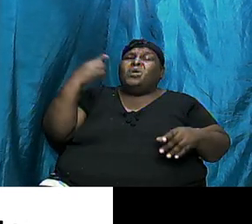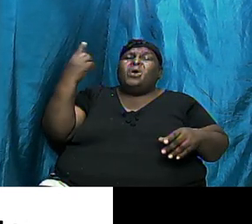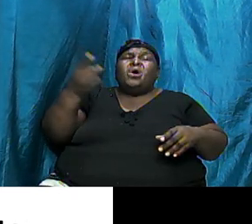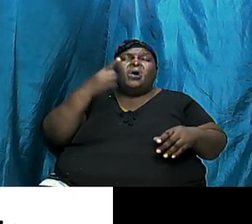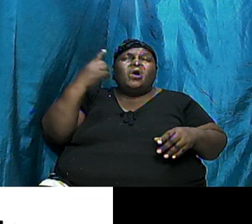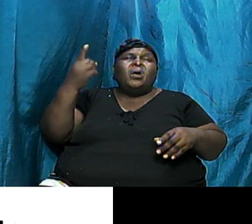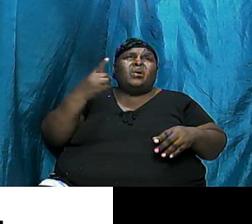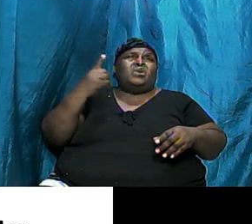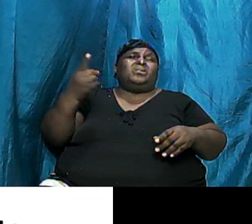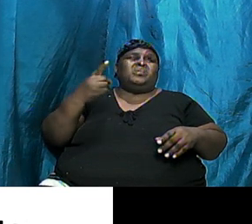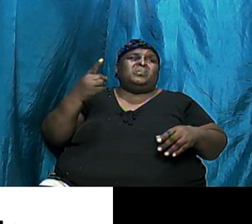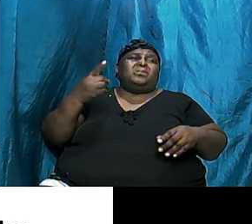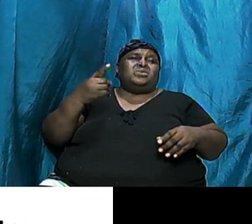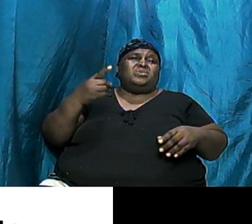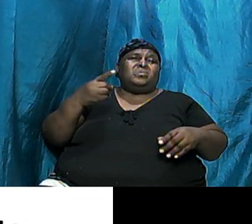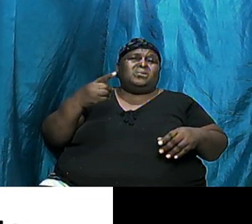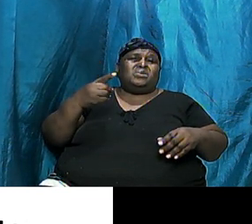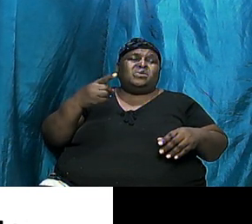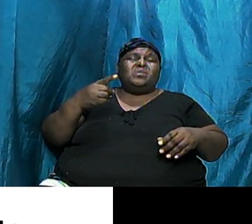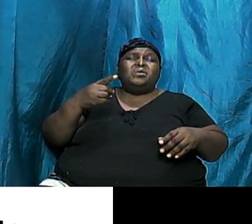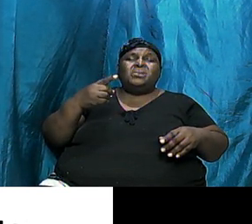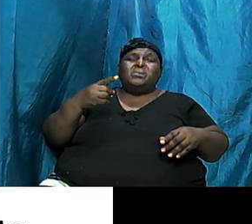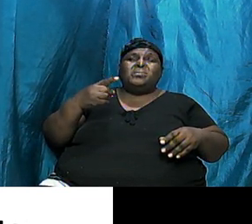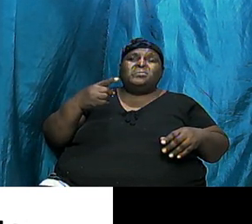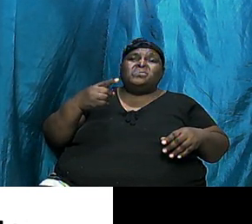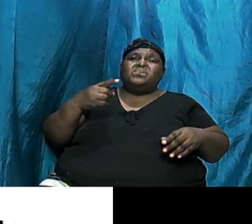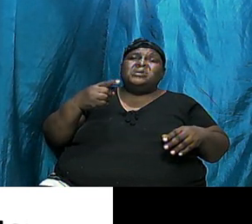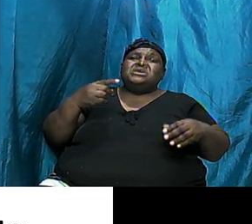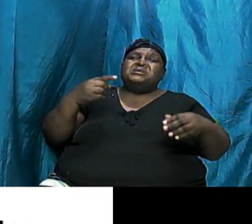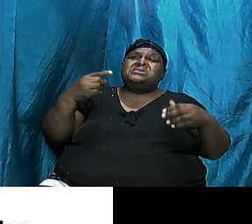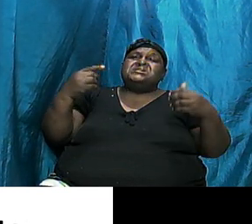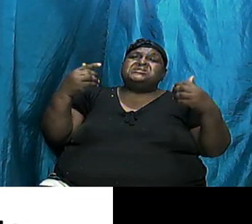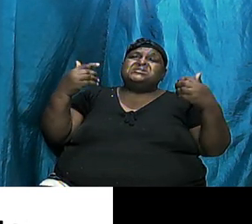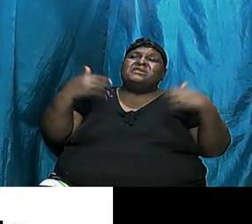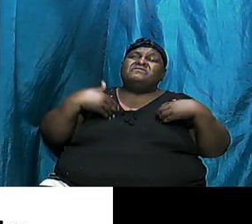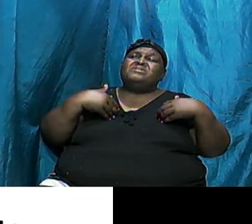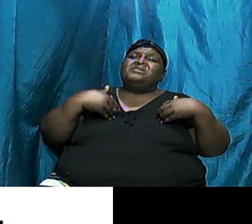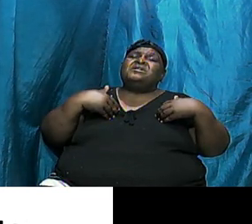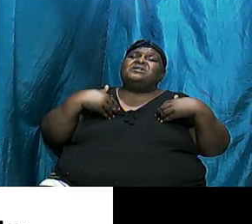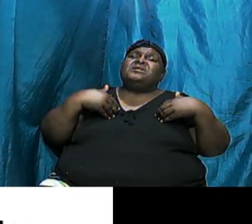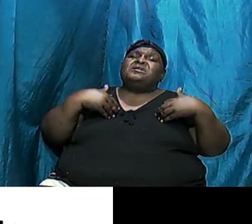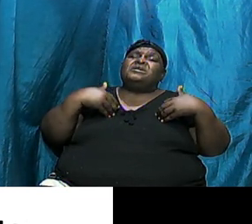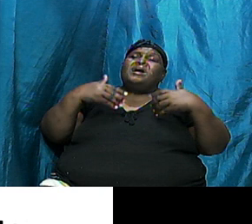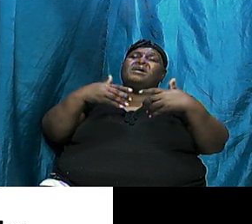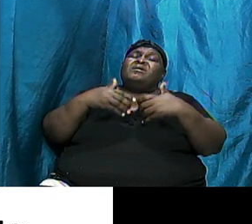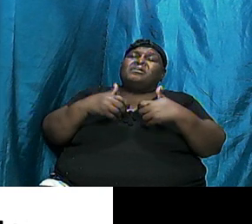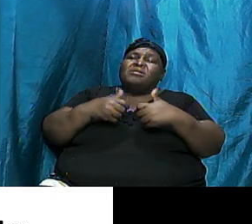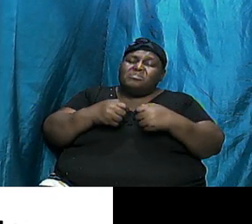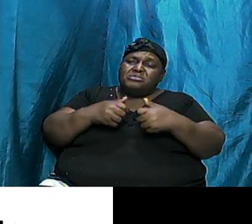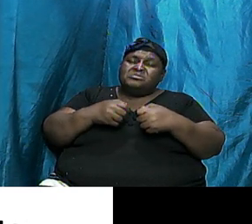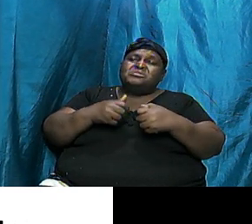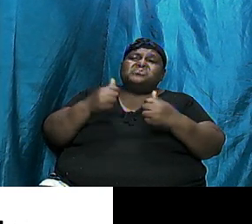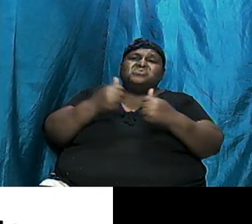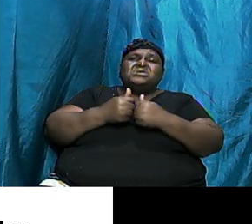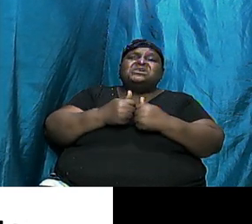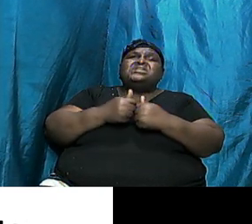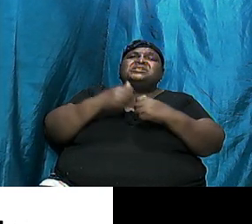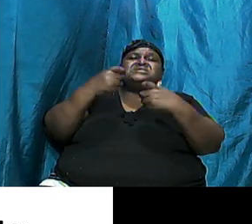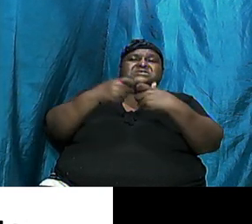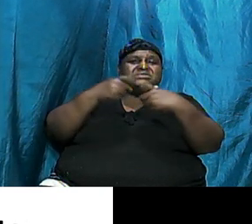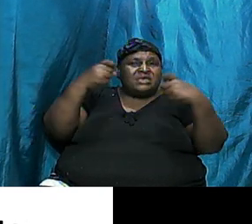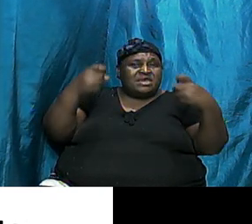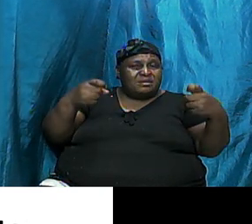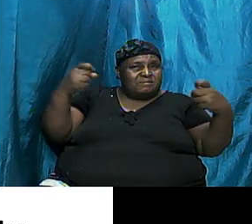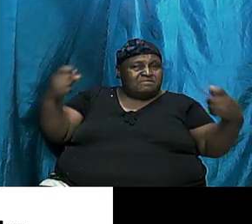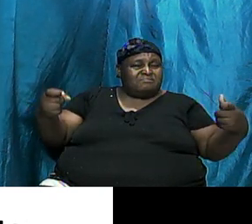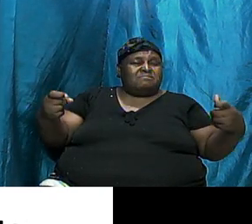with that flesh man. We always will be contending with that heart and that mind that want